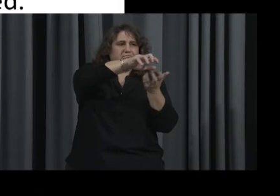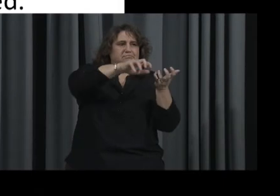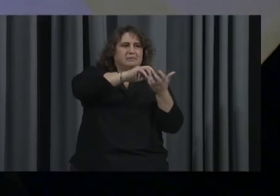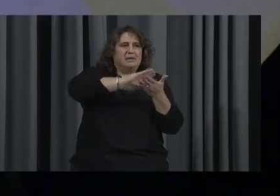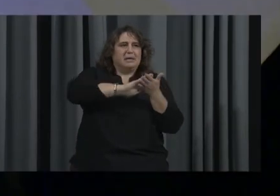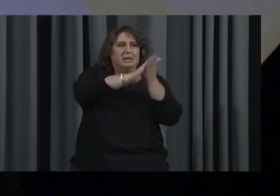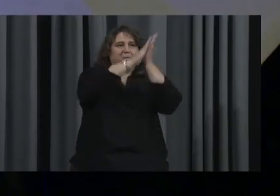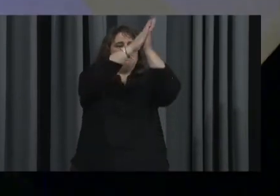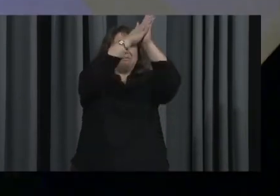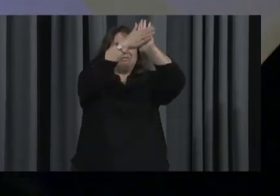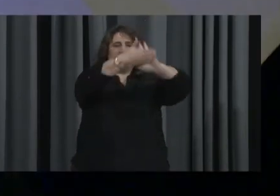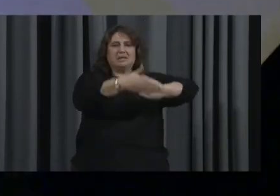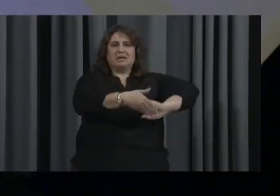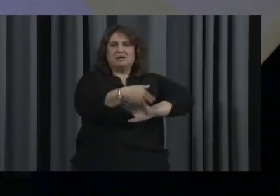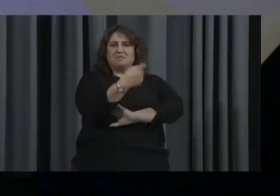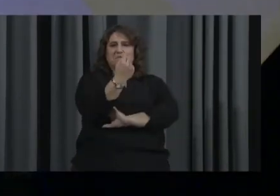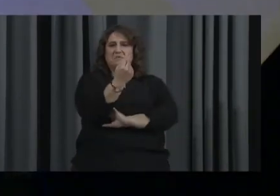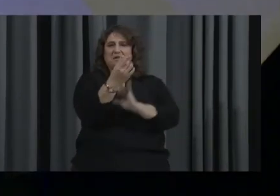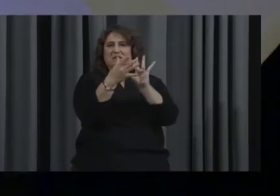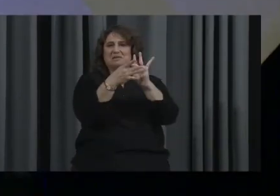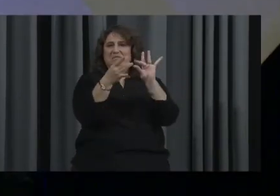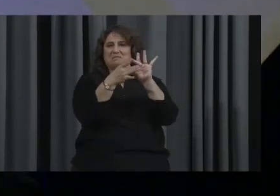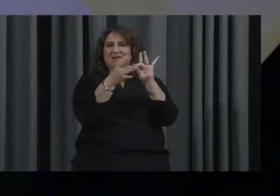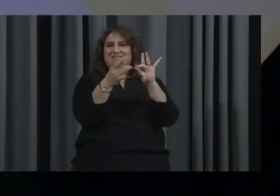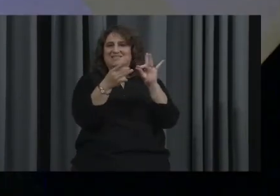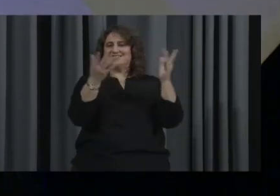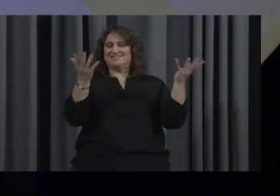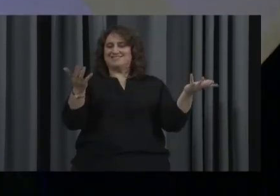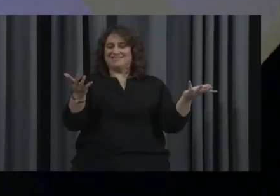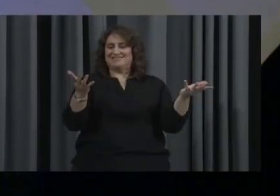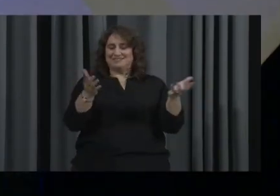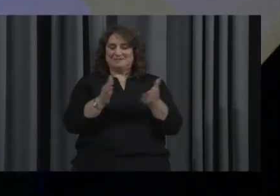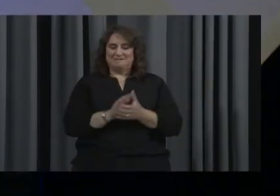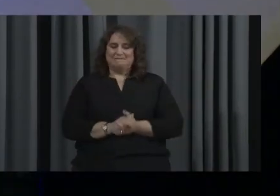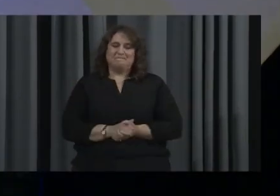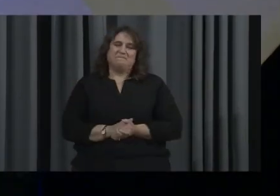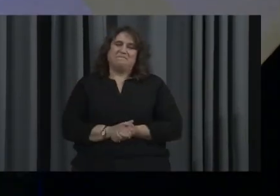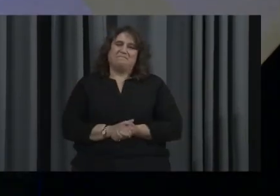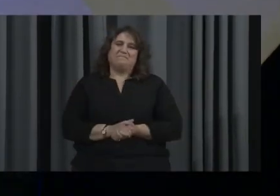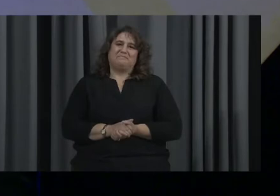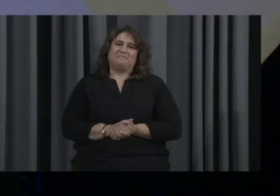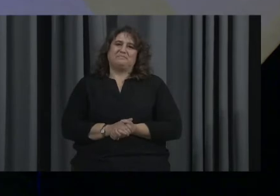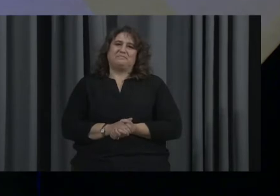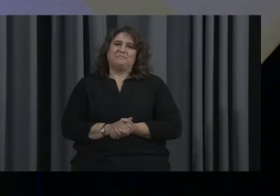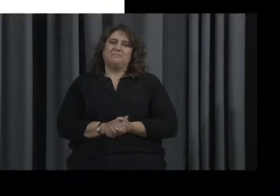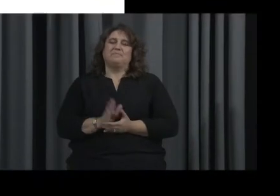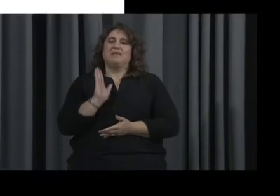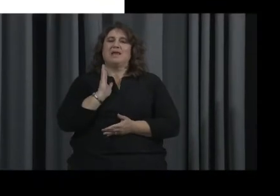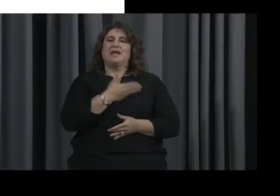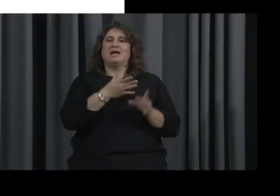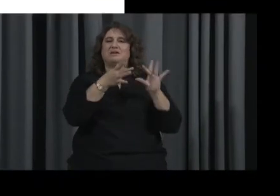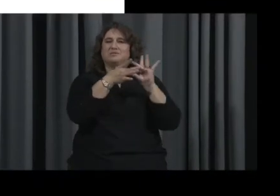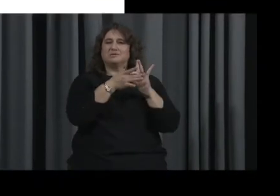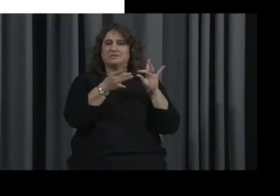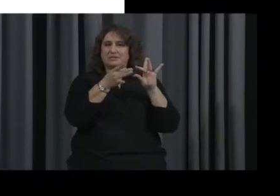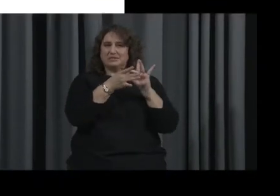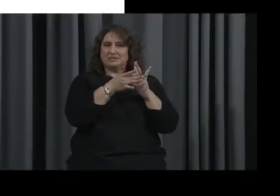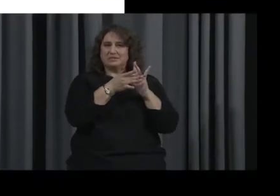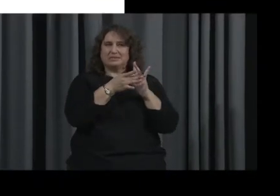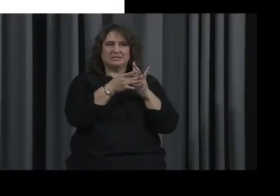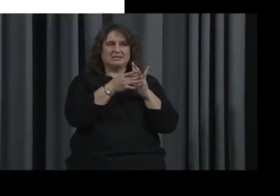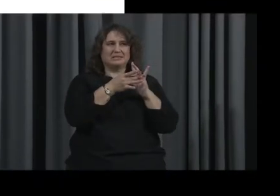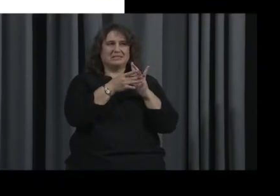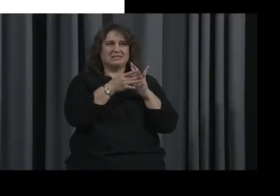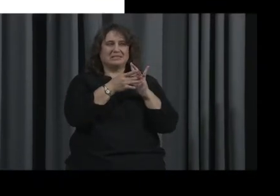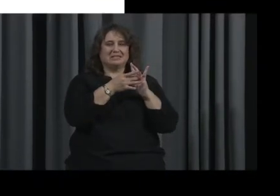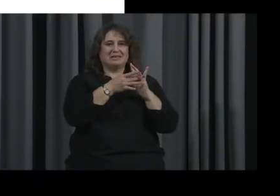of TV. We have done so. And so our statement, I think maybe you guys